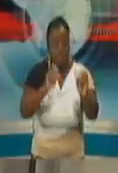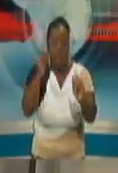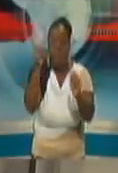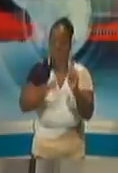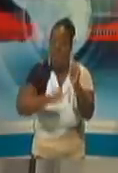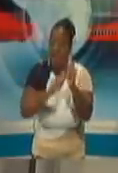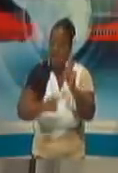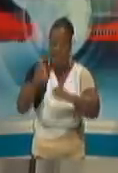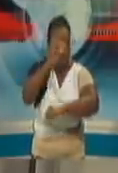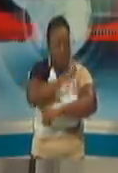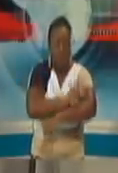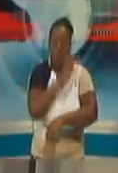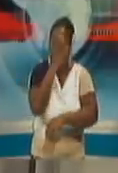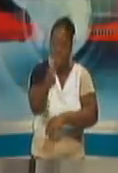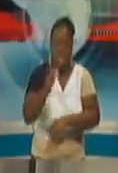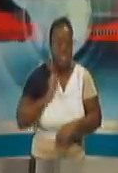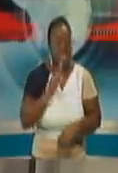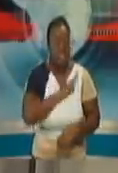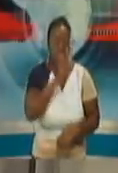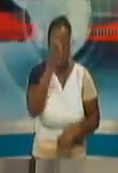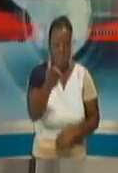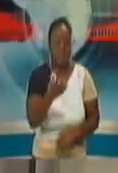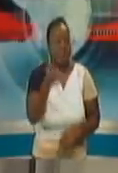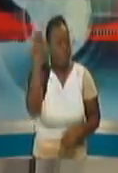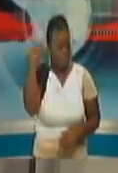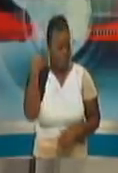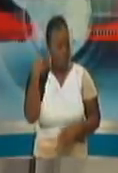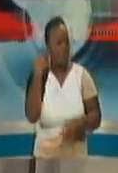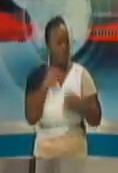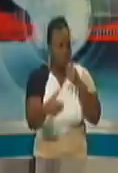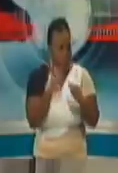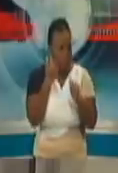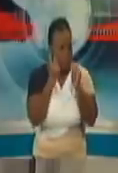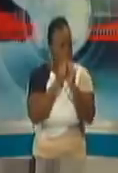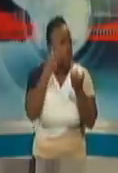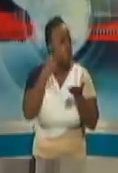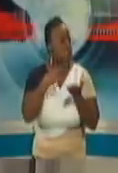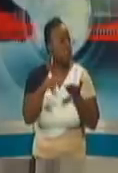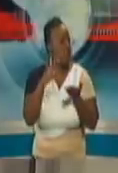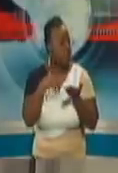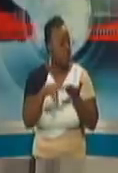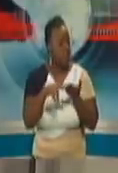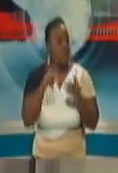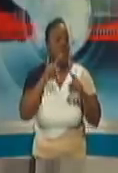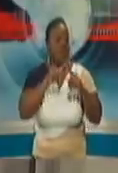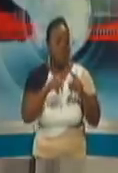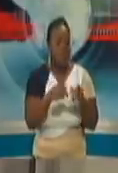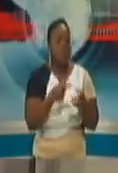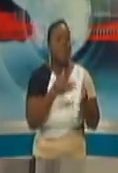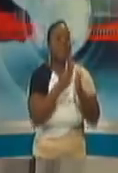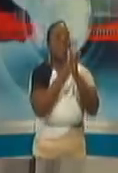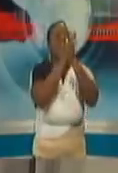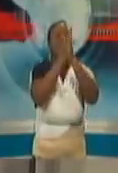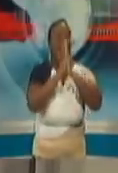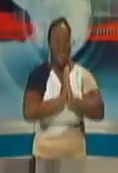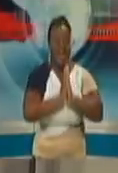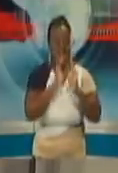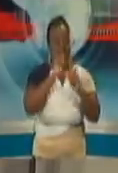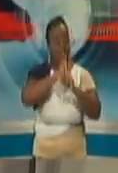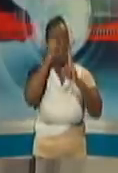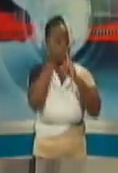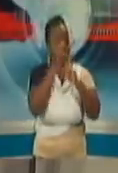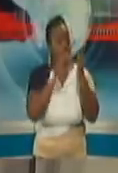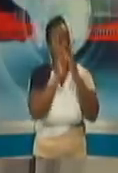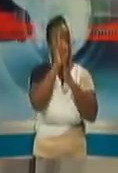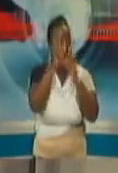single day. There was an issue with rent. And as I said, I addressed it with the Minister of Social Development